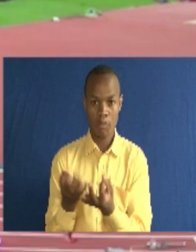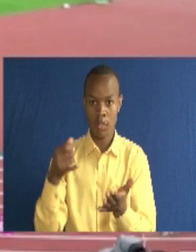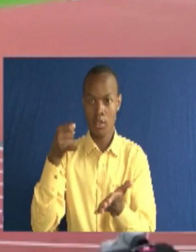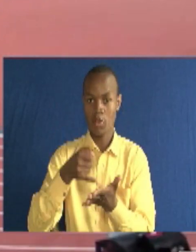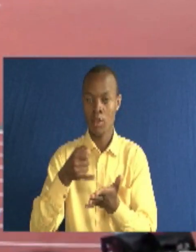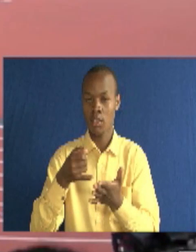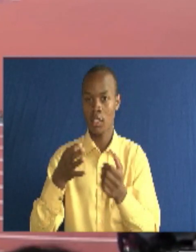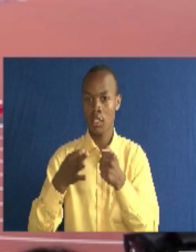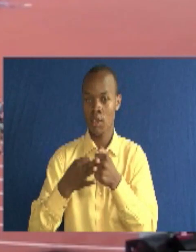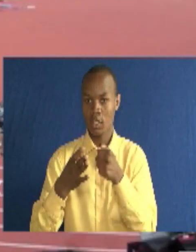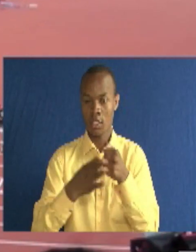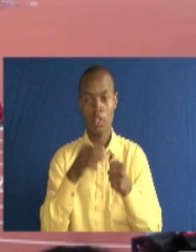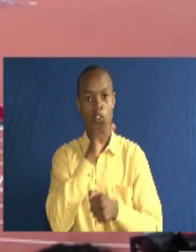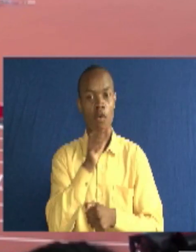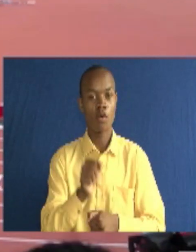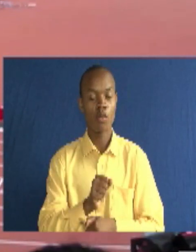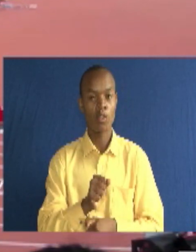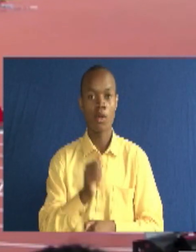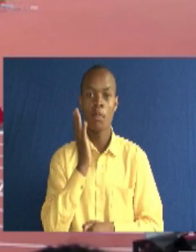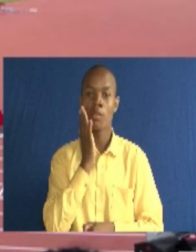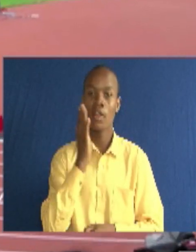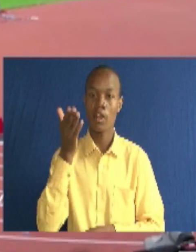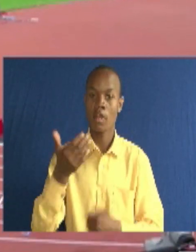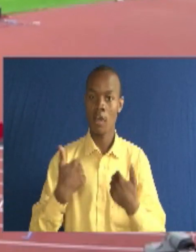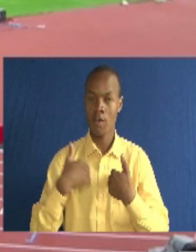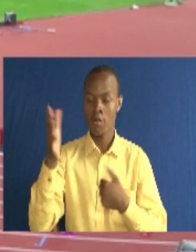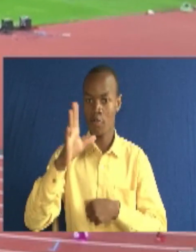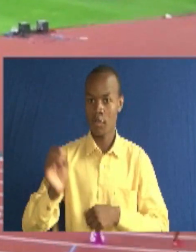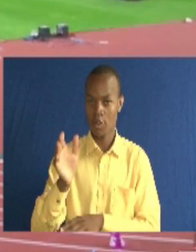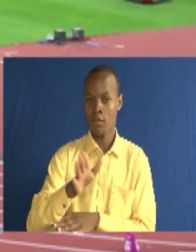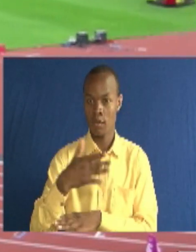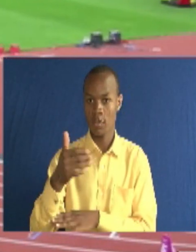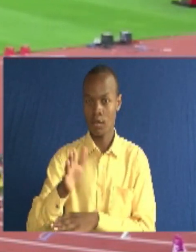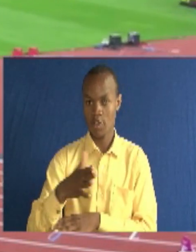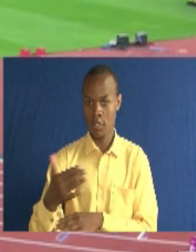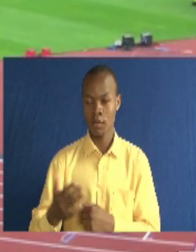including his 89-year-old grandmother, who was carrying the South African flag.